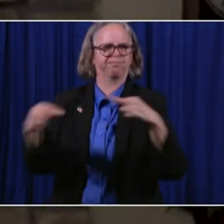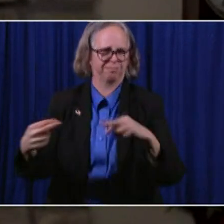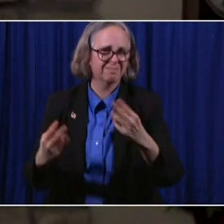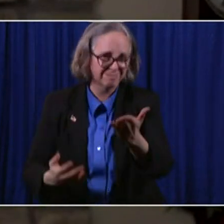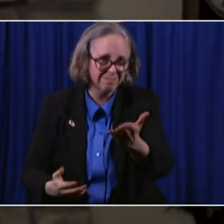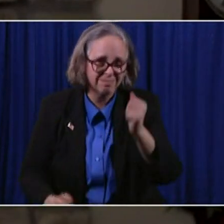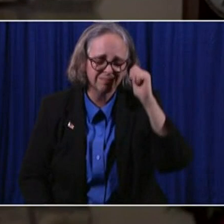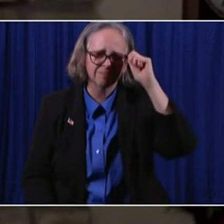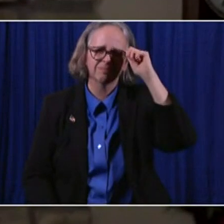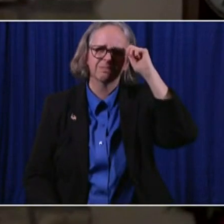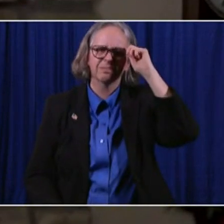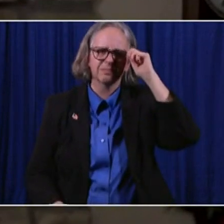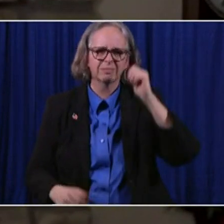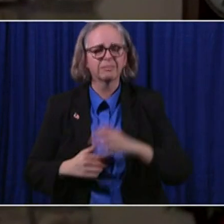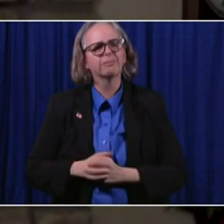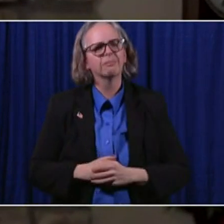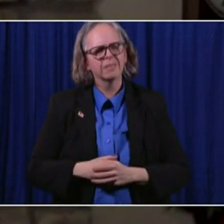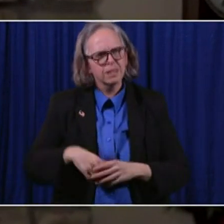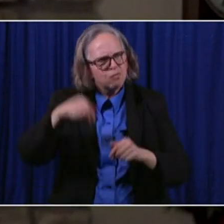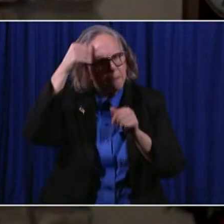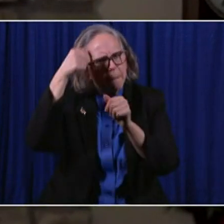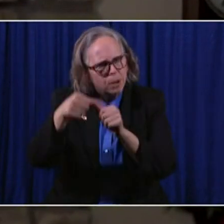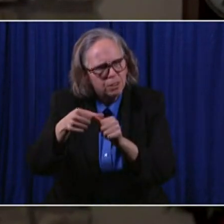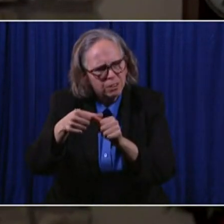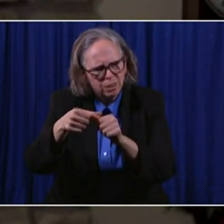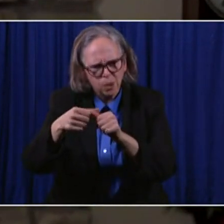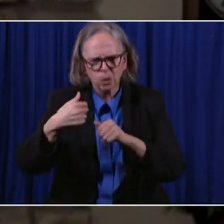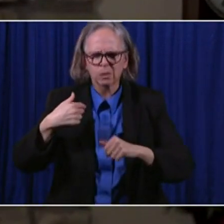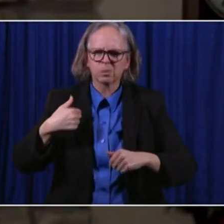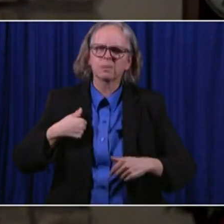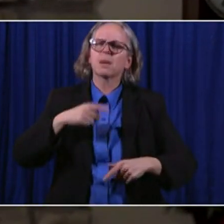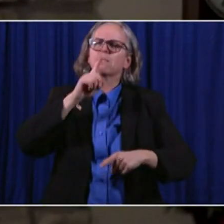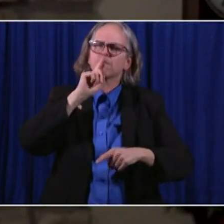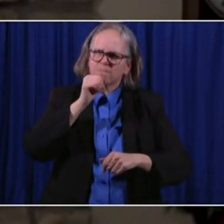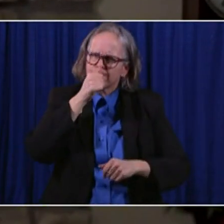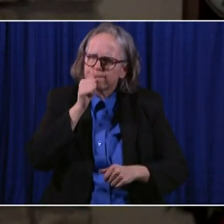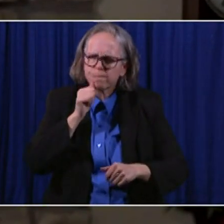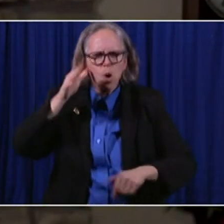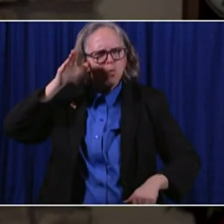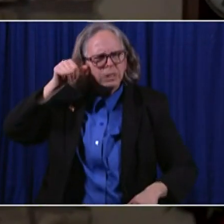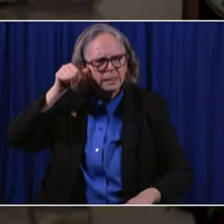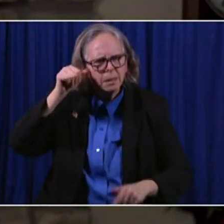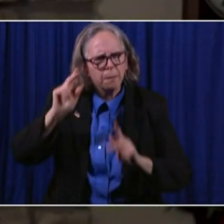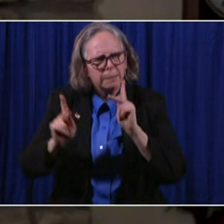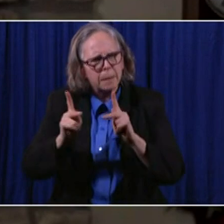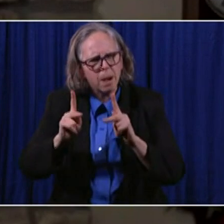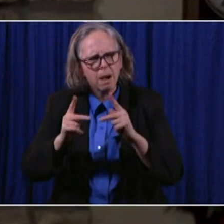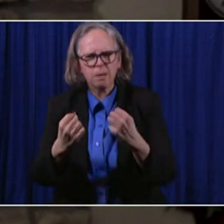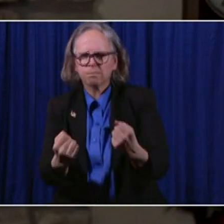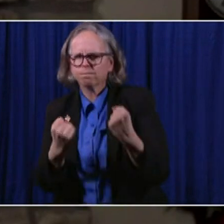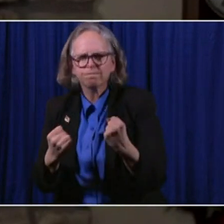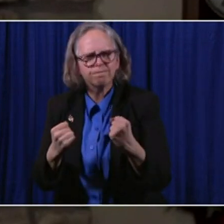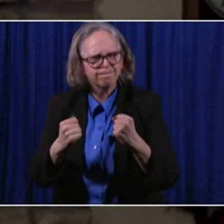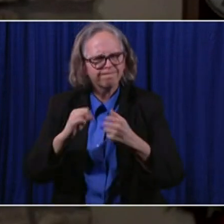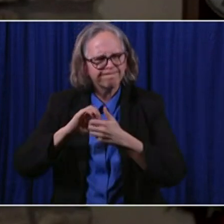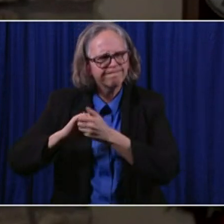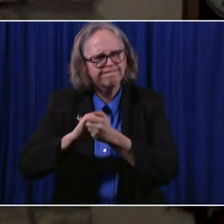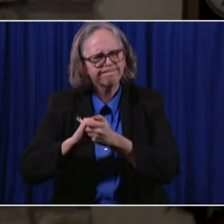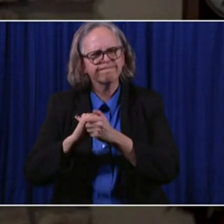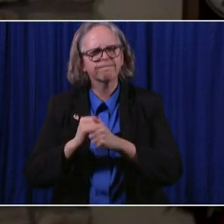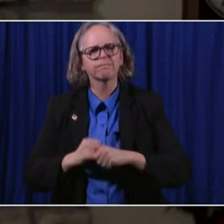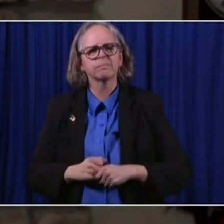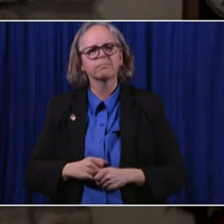we must remind ourselves that we are resilient people. We are strong people. And we are people who